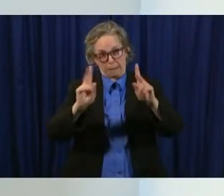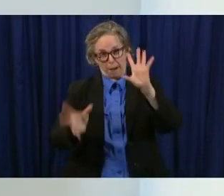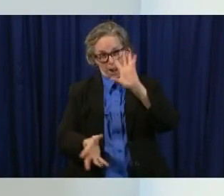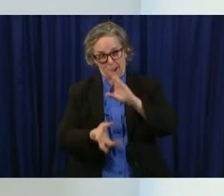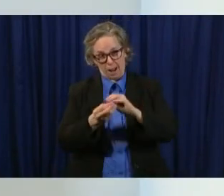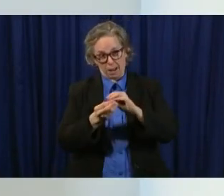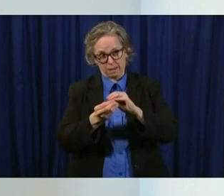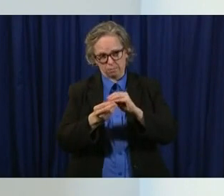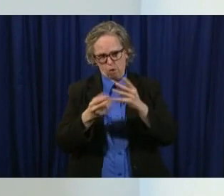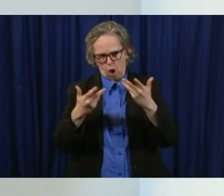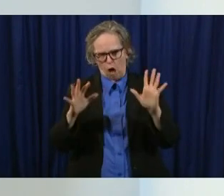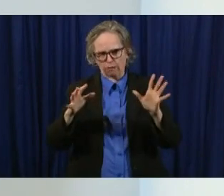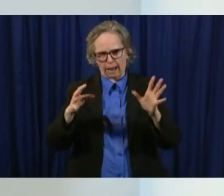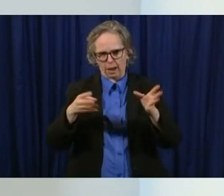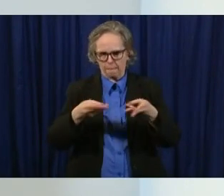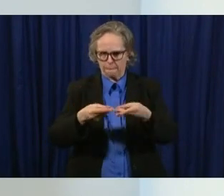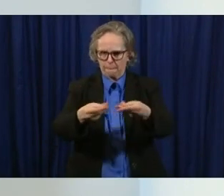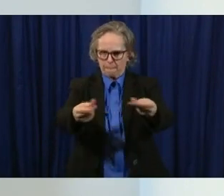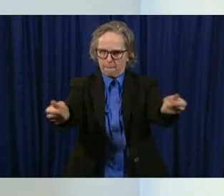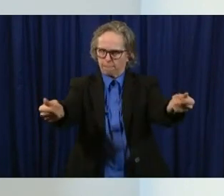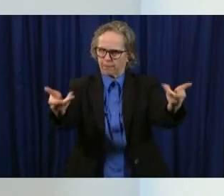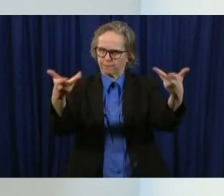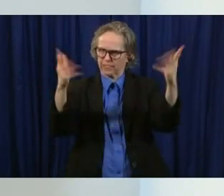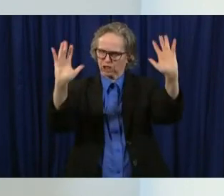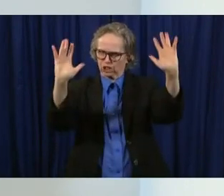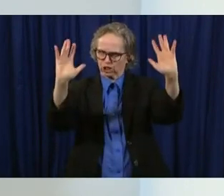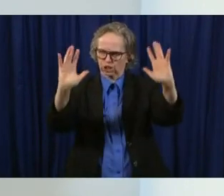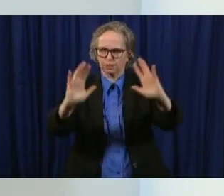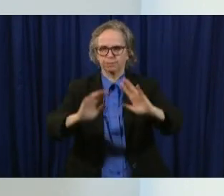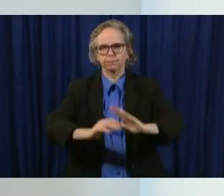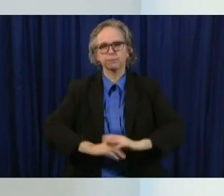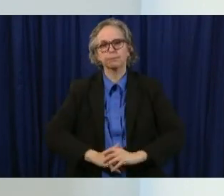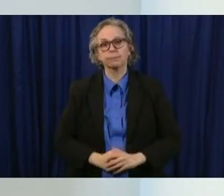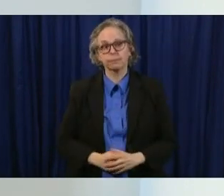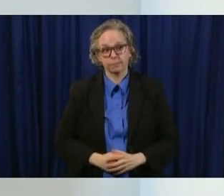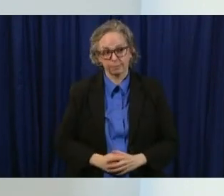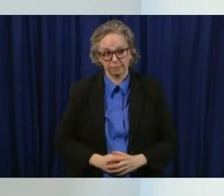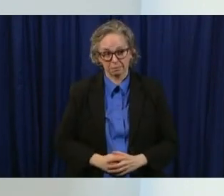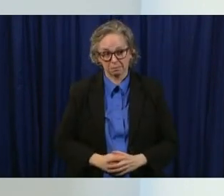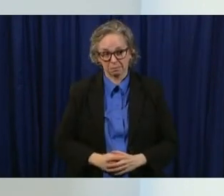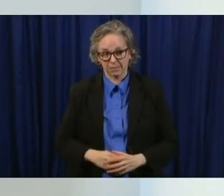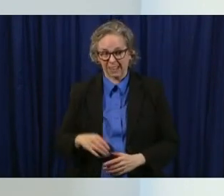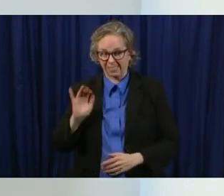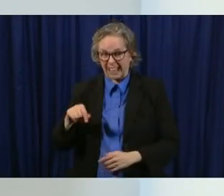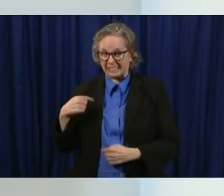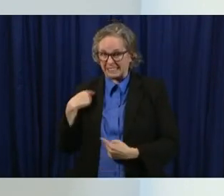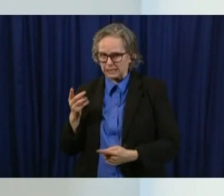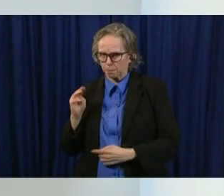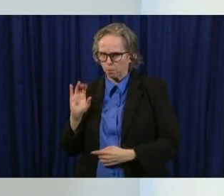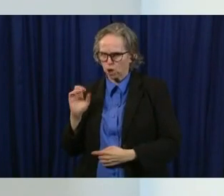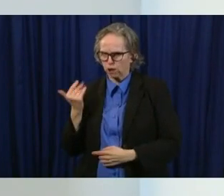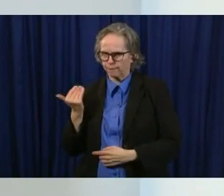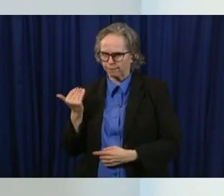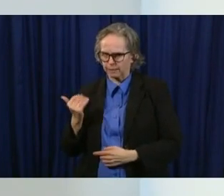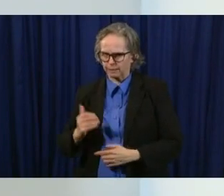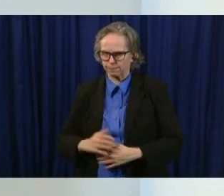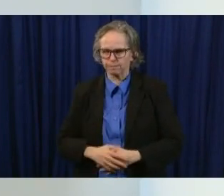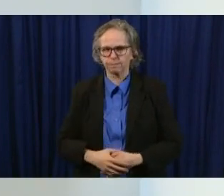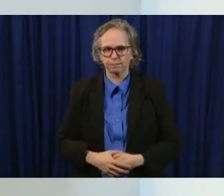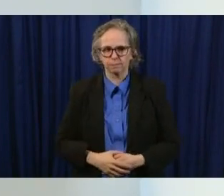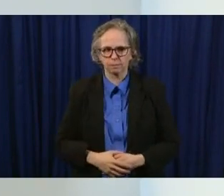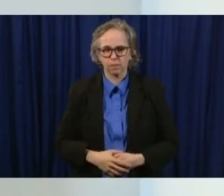paid since this all started uh basically on march the 15th uh that total amount